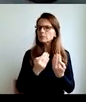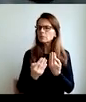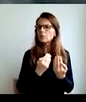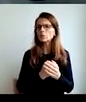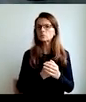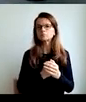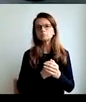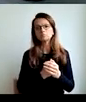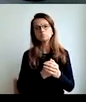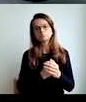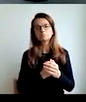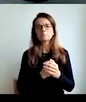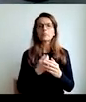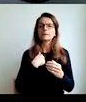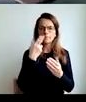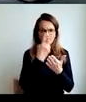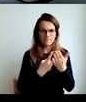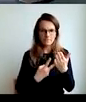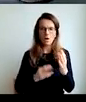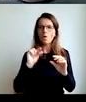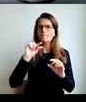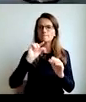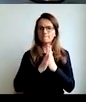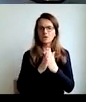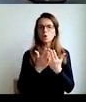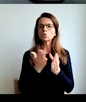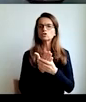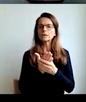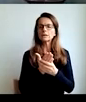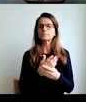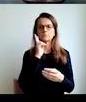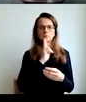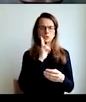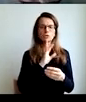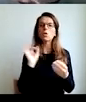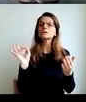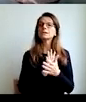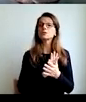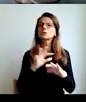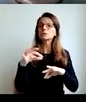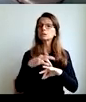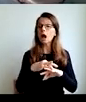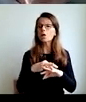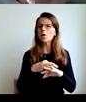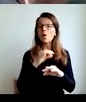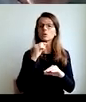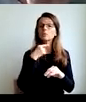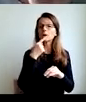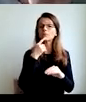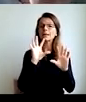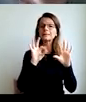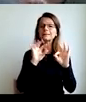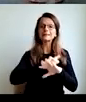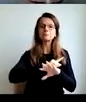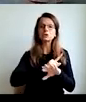and between spouses, I saw a manual about happy marriages,